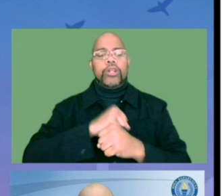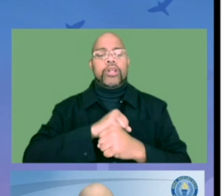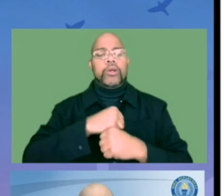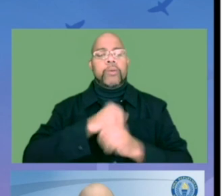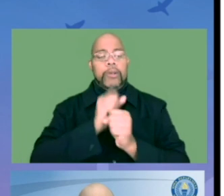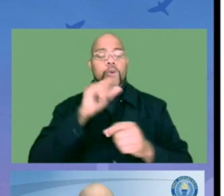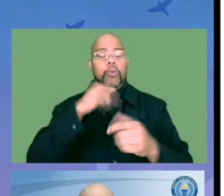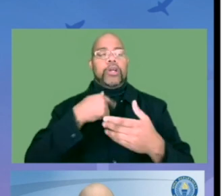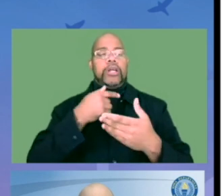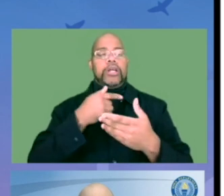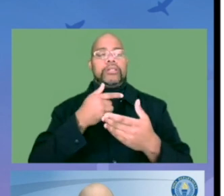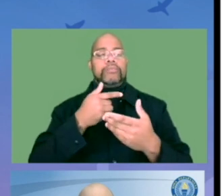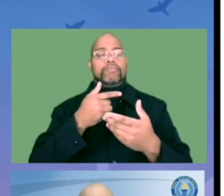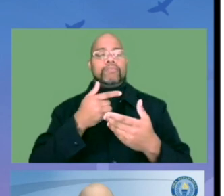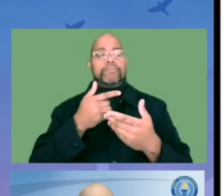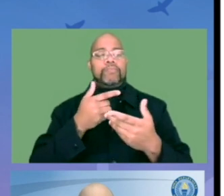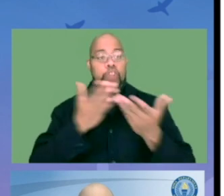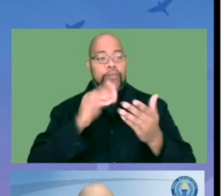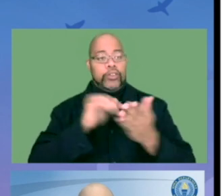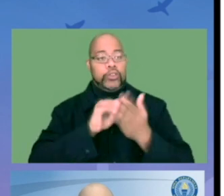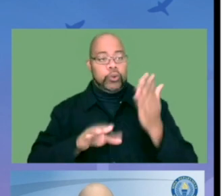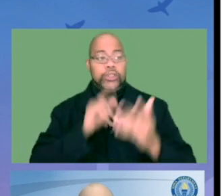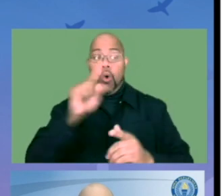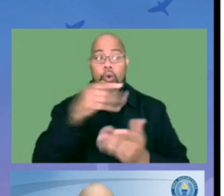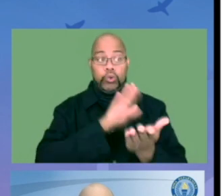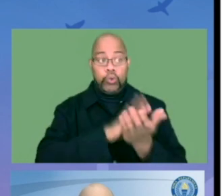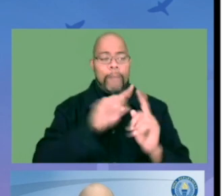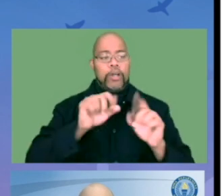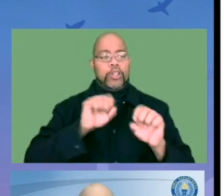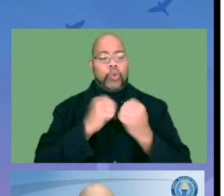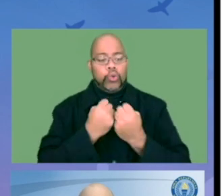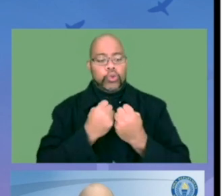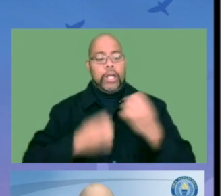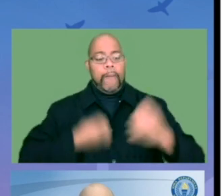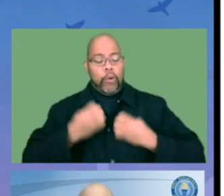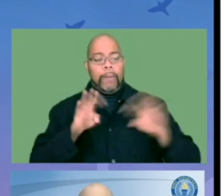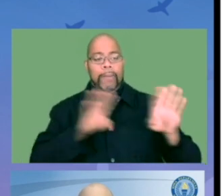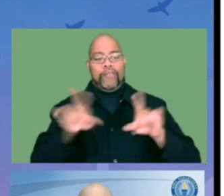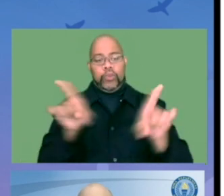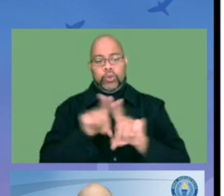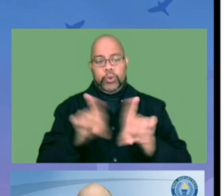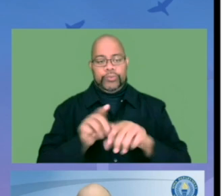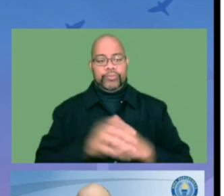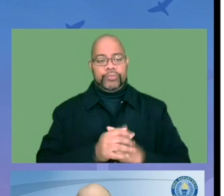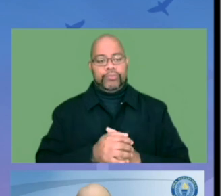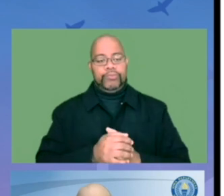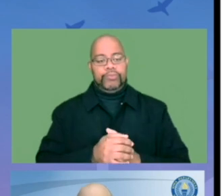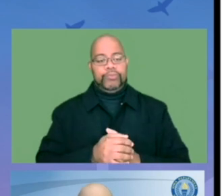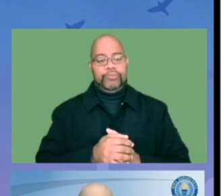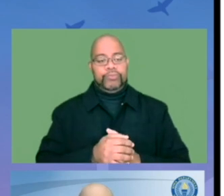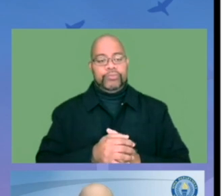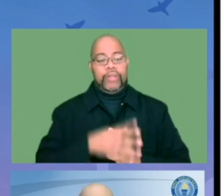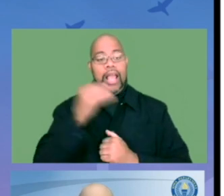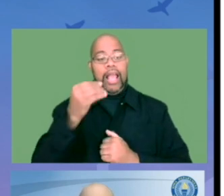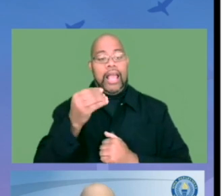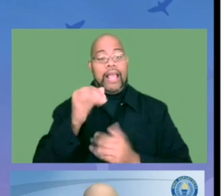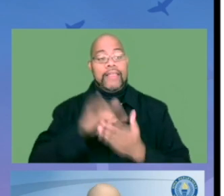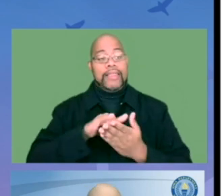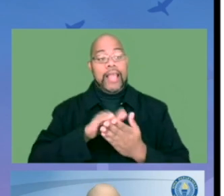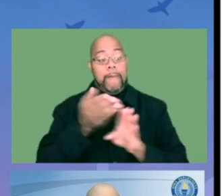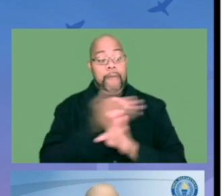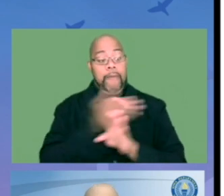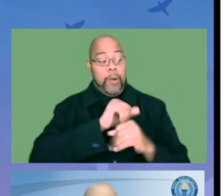to ensure that we are supporting the needs of students, not just academically, but socially, emotionally, and behaviorally as well. And